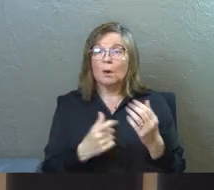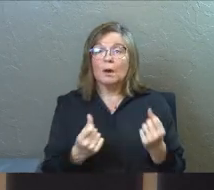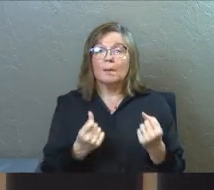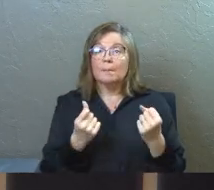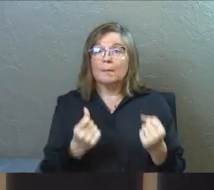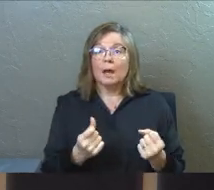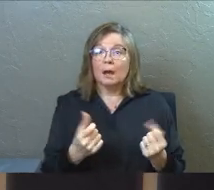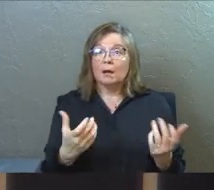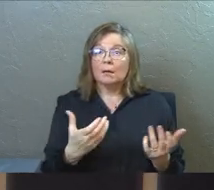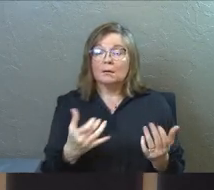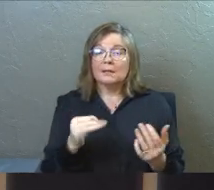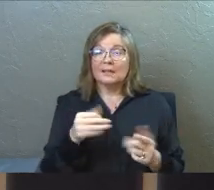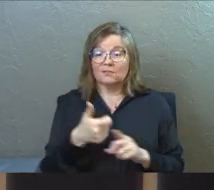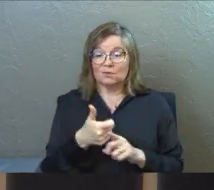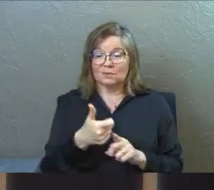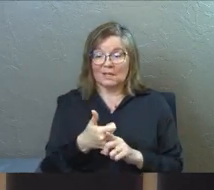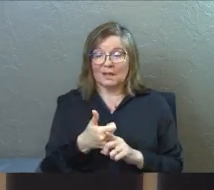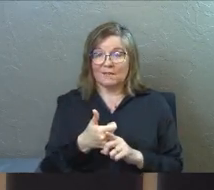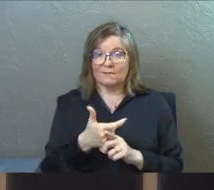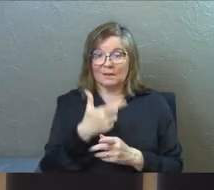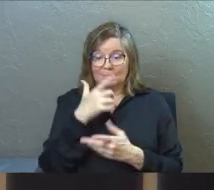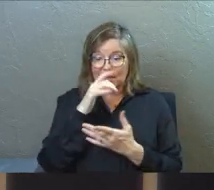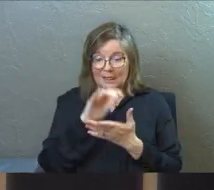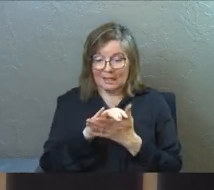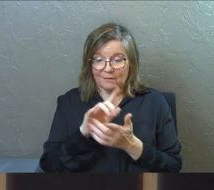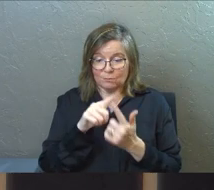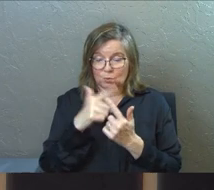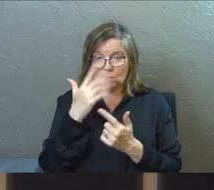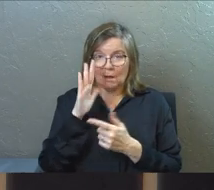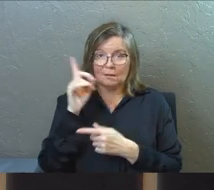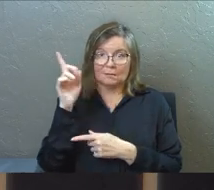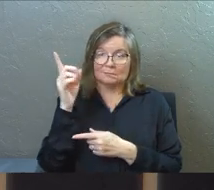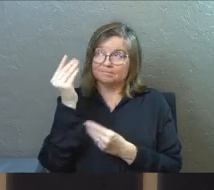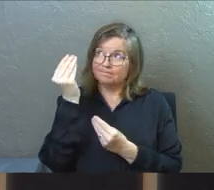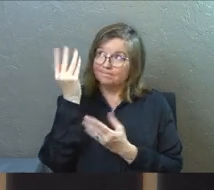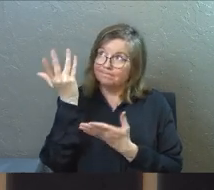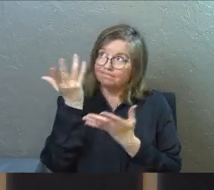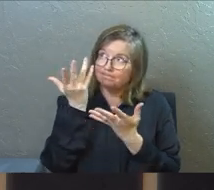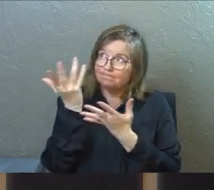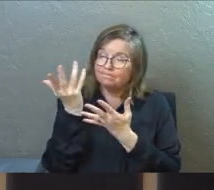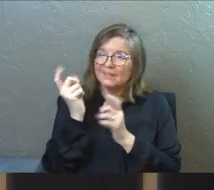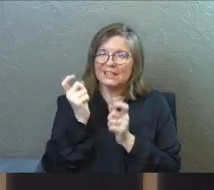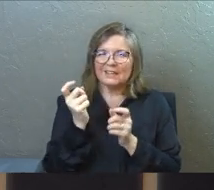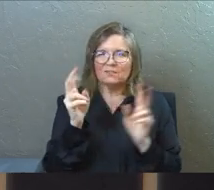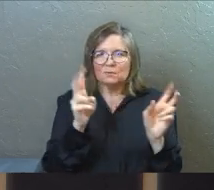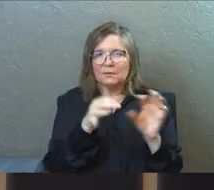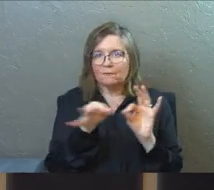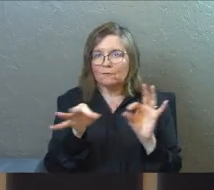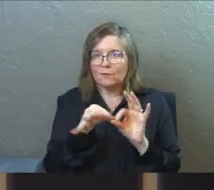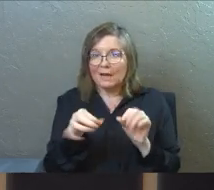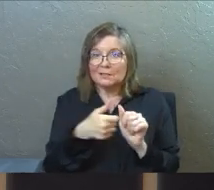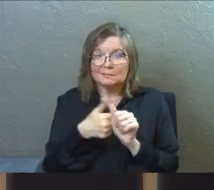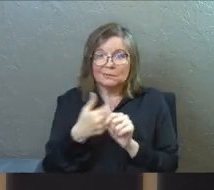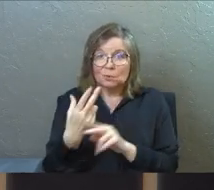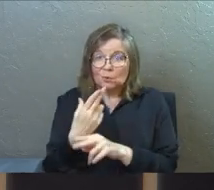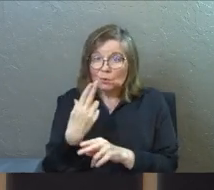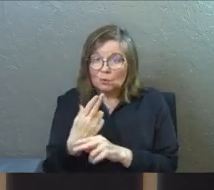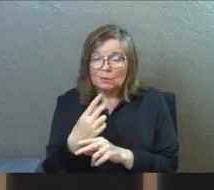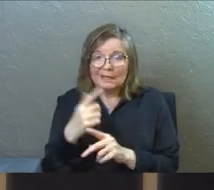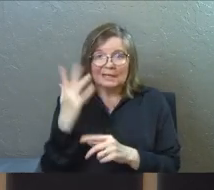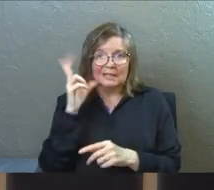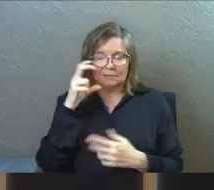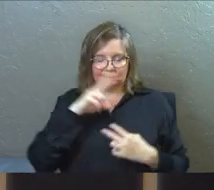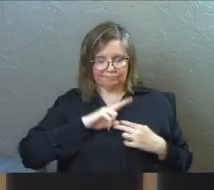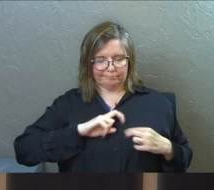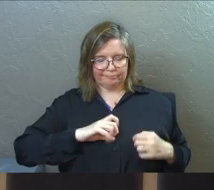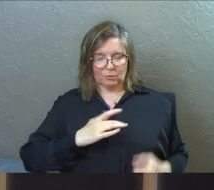What's powerful is if you speak them to God Almighty. And I'll just give you some phrases to guide you, and he can hear